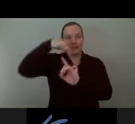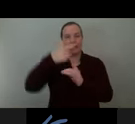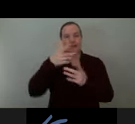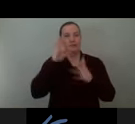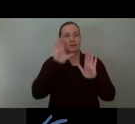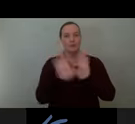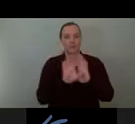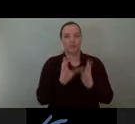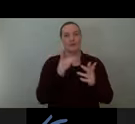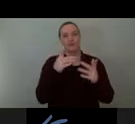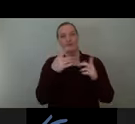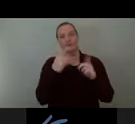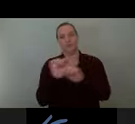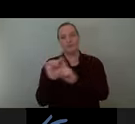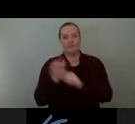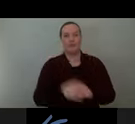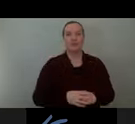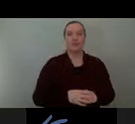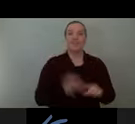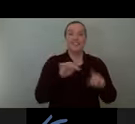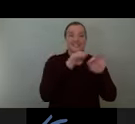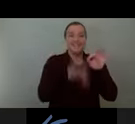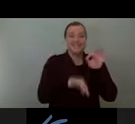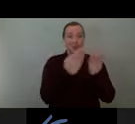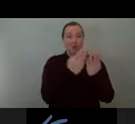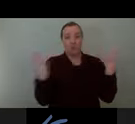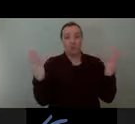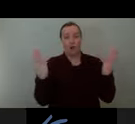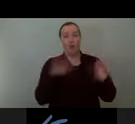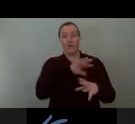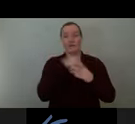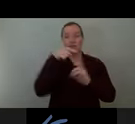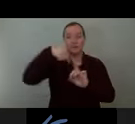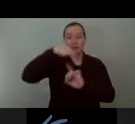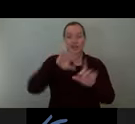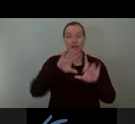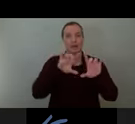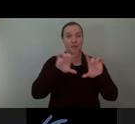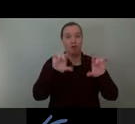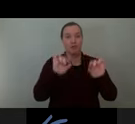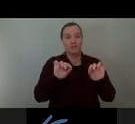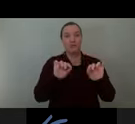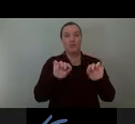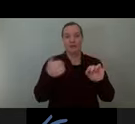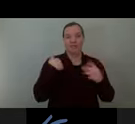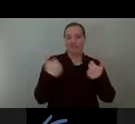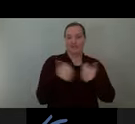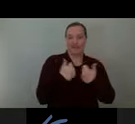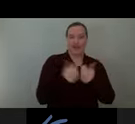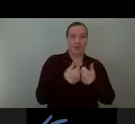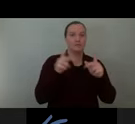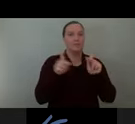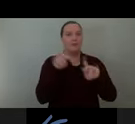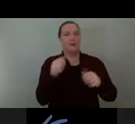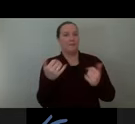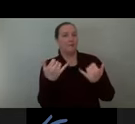so this simple and playful wall of spinning blocks that has many games that one could play as they pass through the site and brush their hand along the blocks